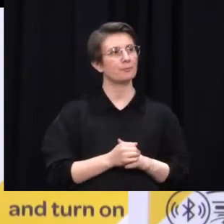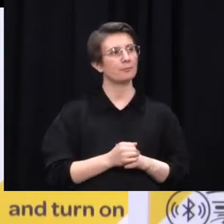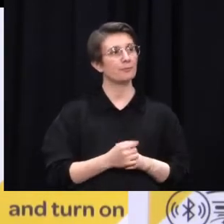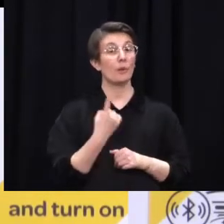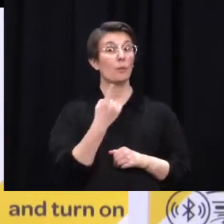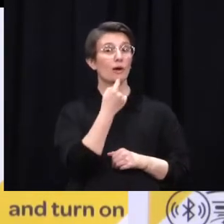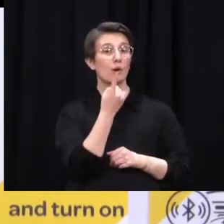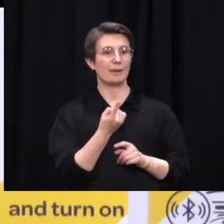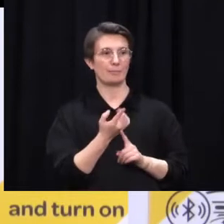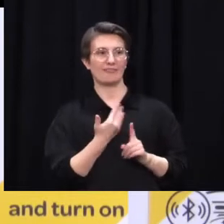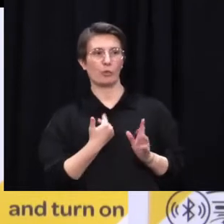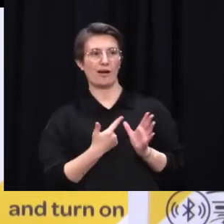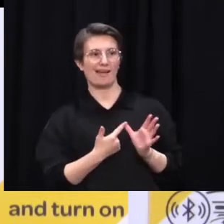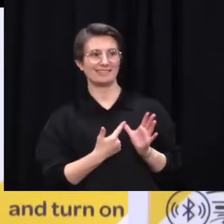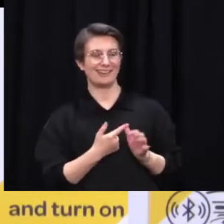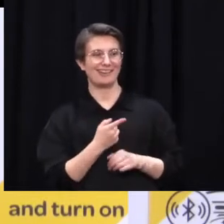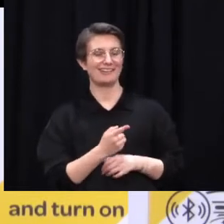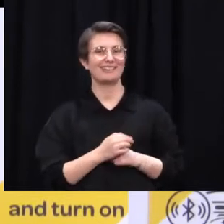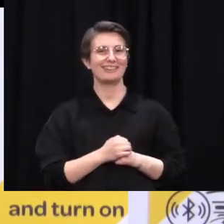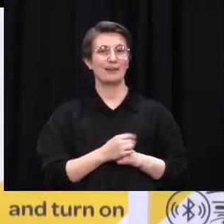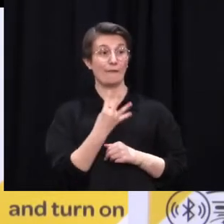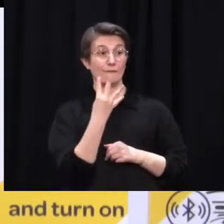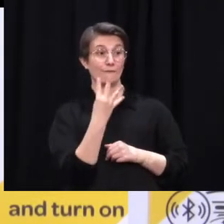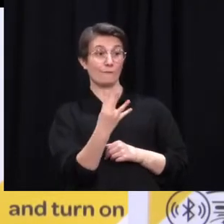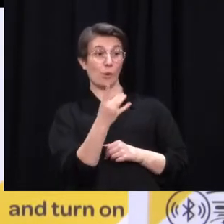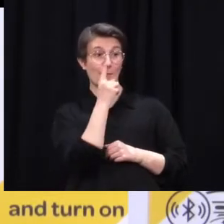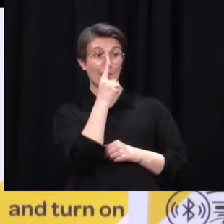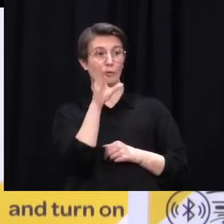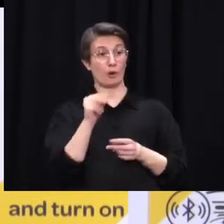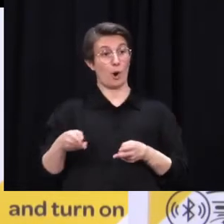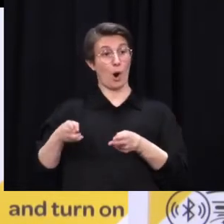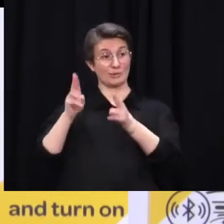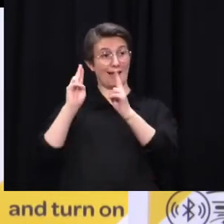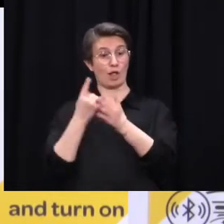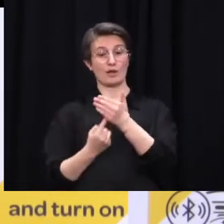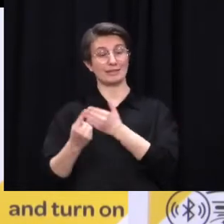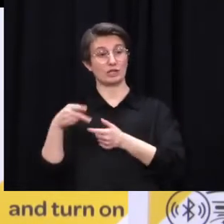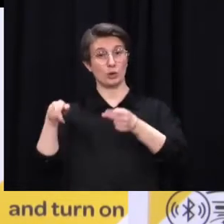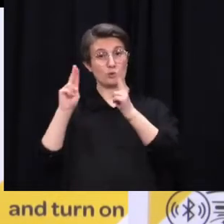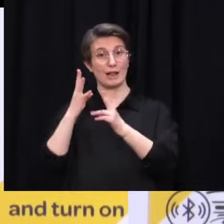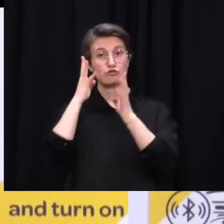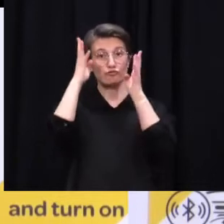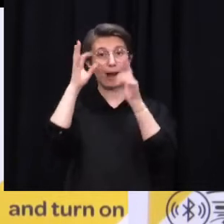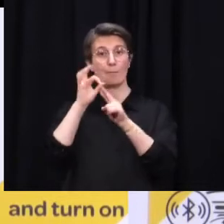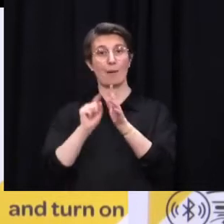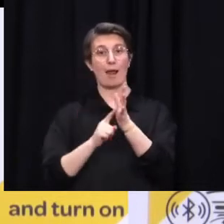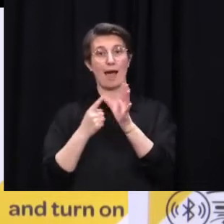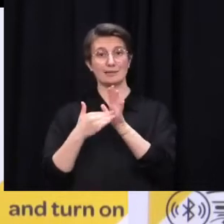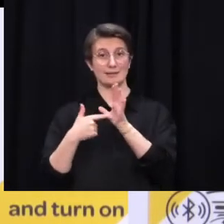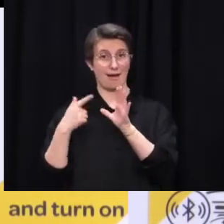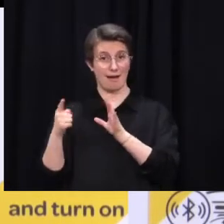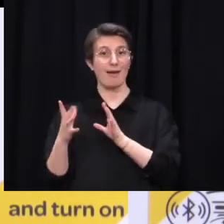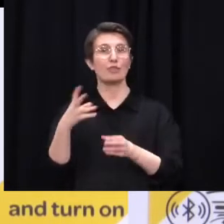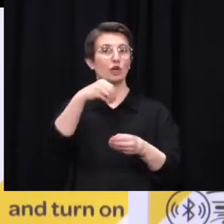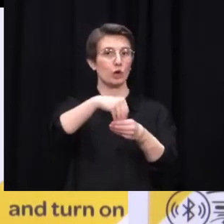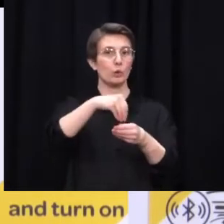to start with is the four cases from the Crowne Plaza are all included in this outbreak amongst the numbers. So they're considered as part